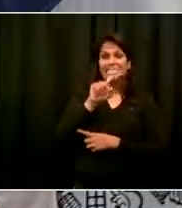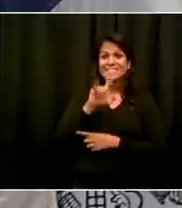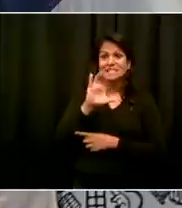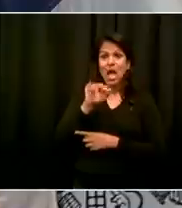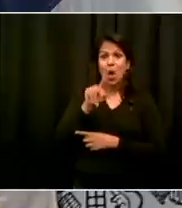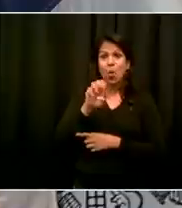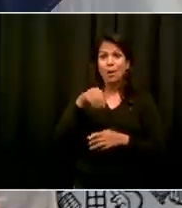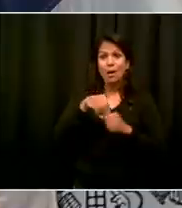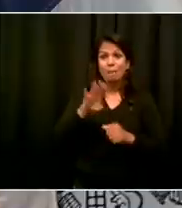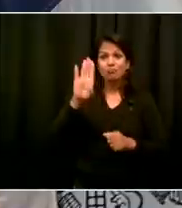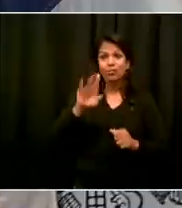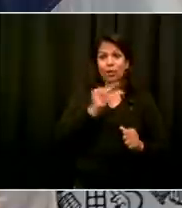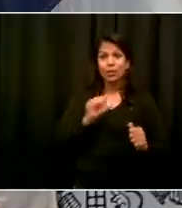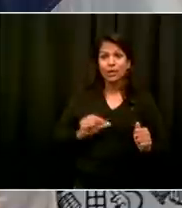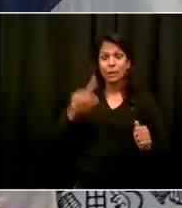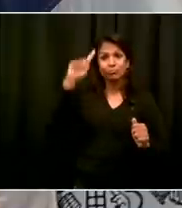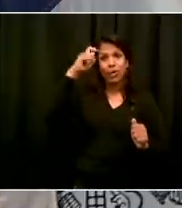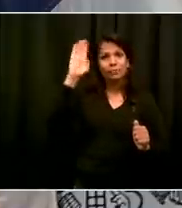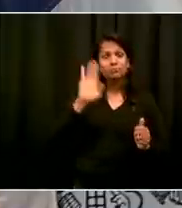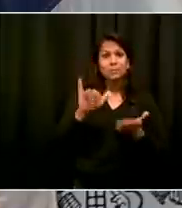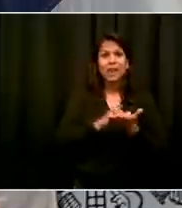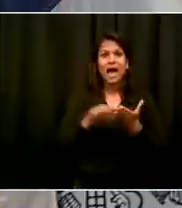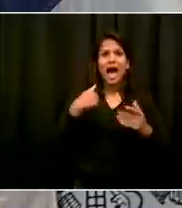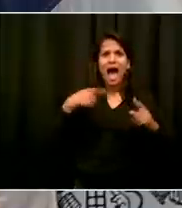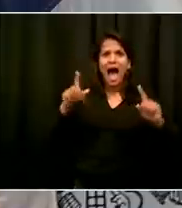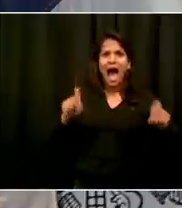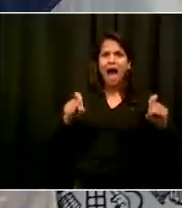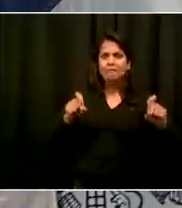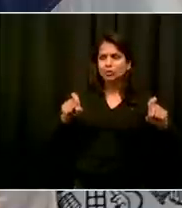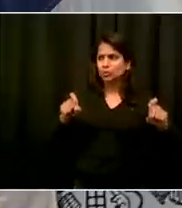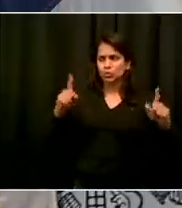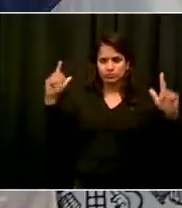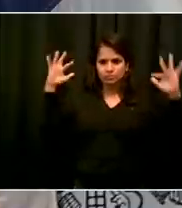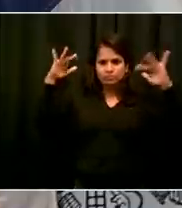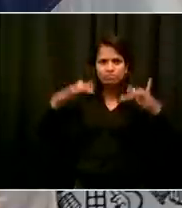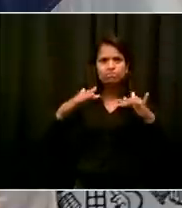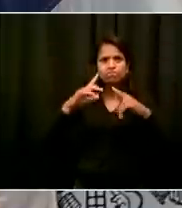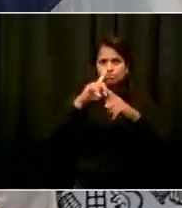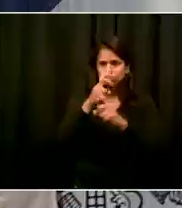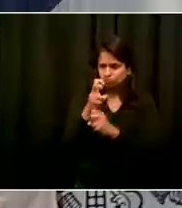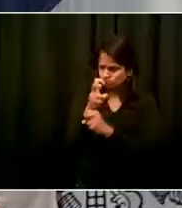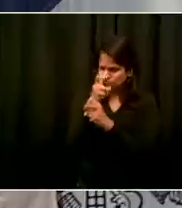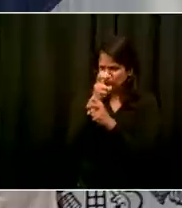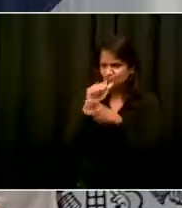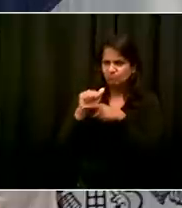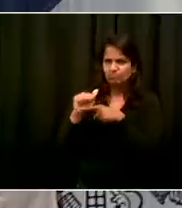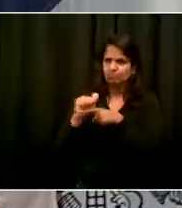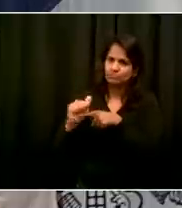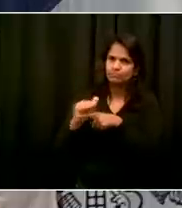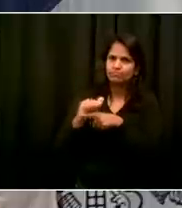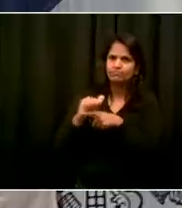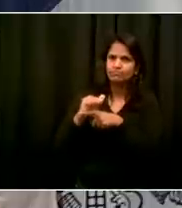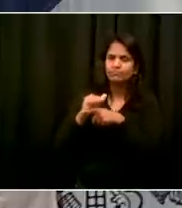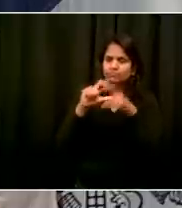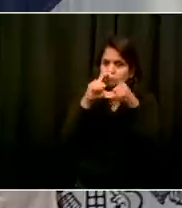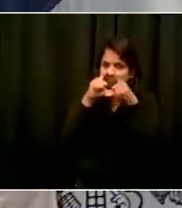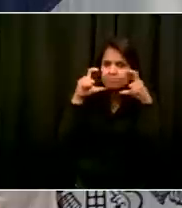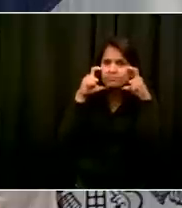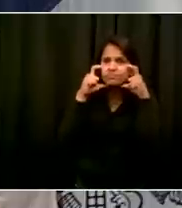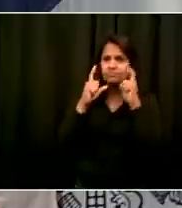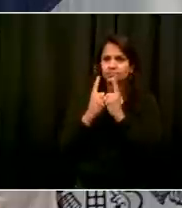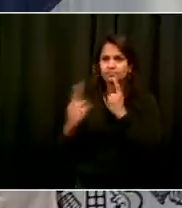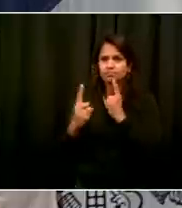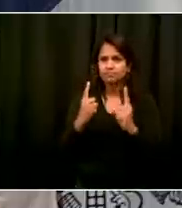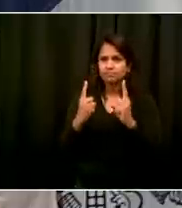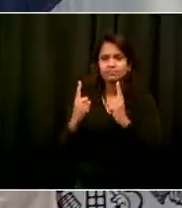community of what they need to do. We expect a lot of compliance today. I think people are very sensitive to the realities and